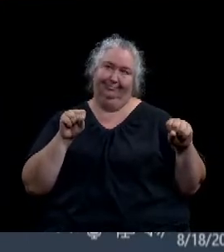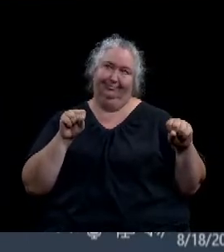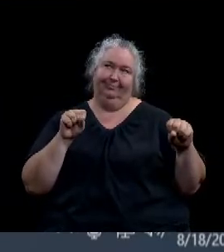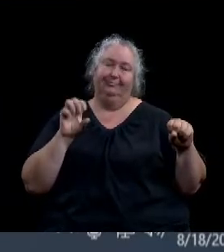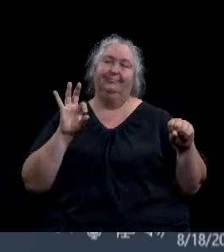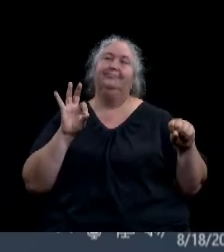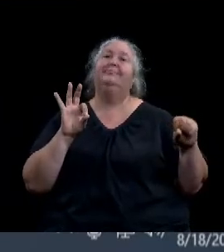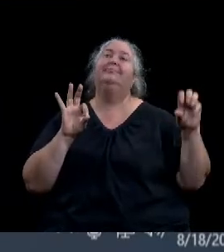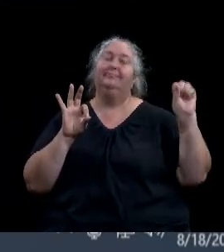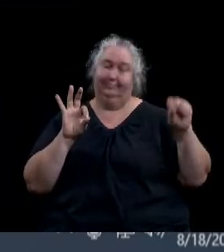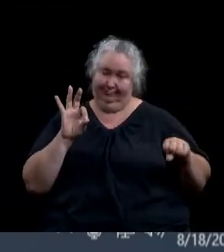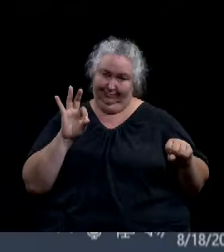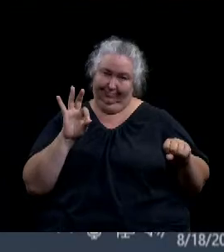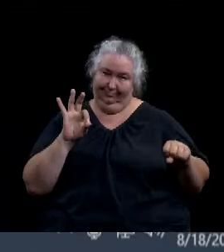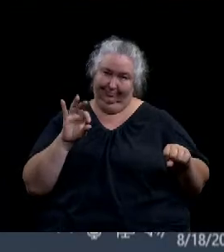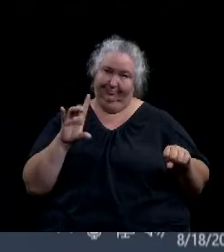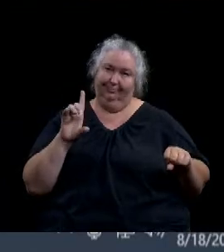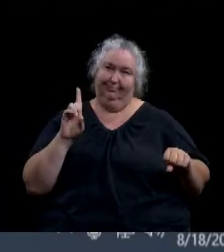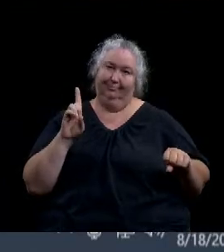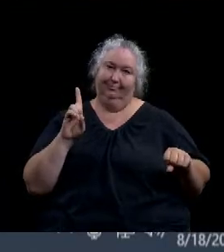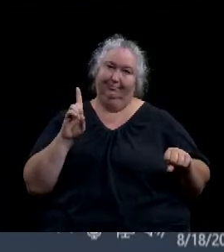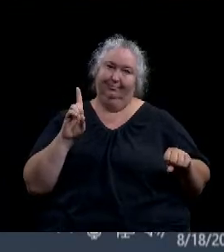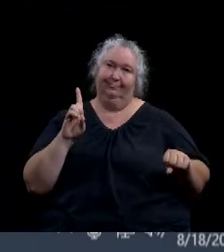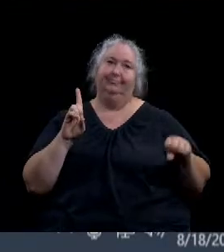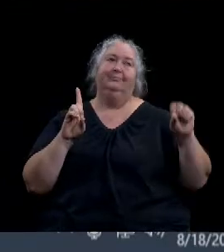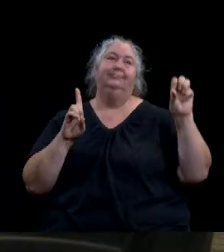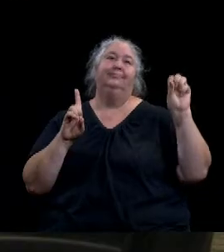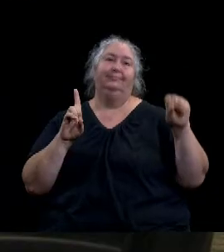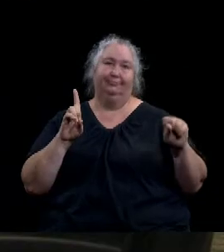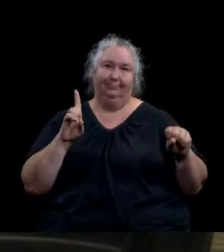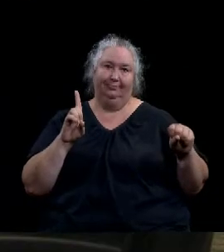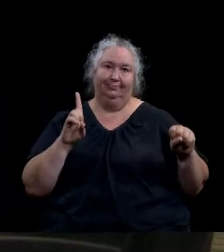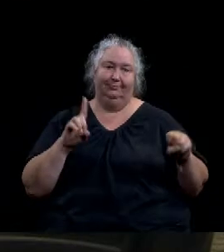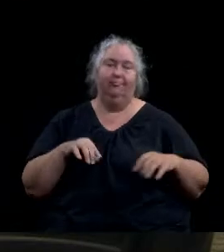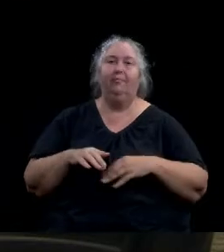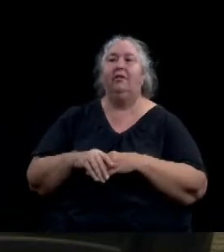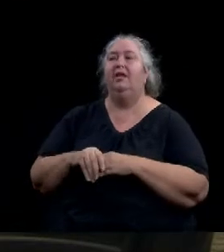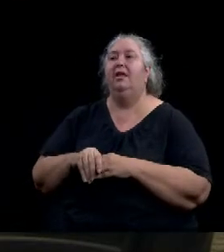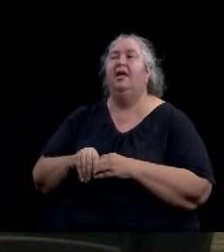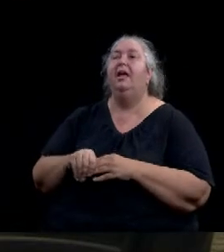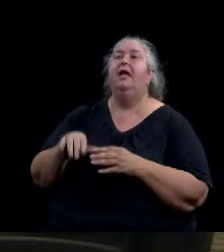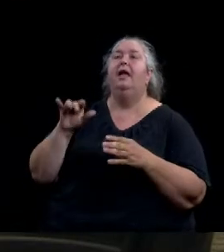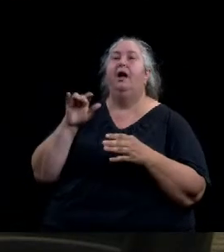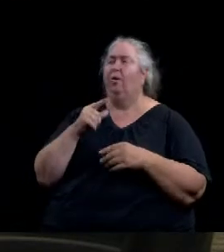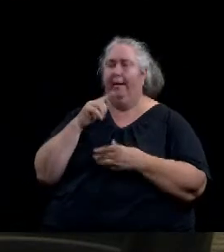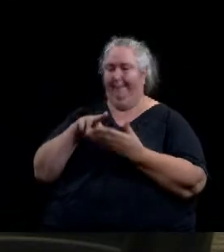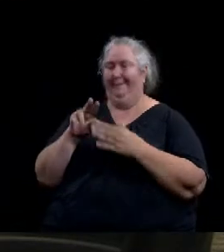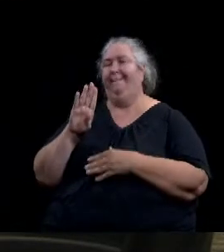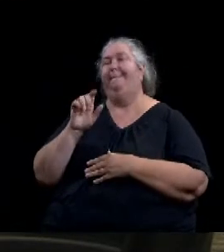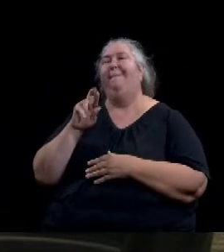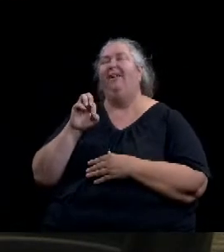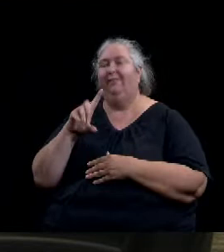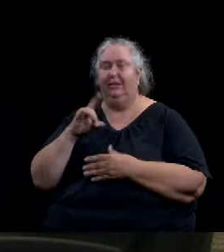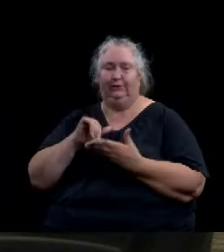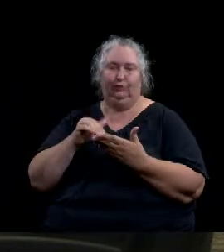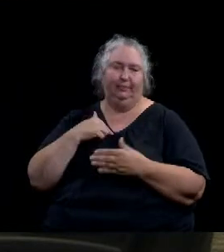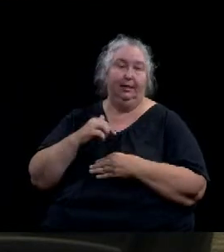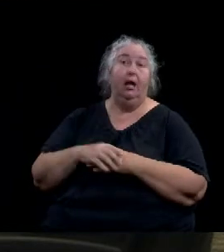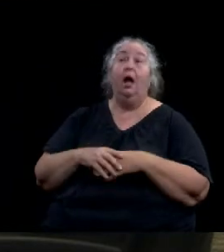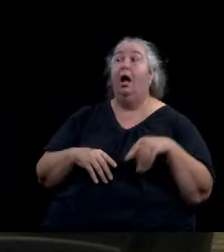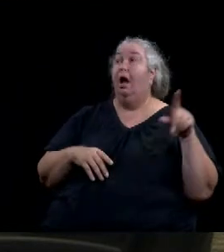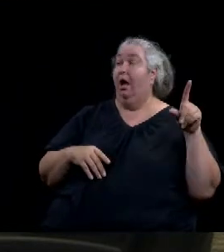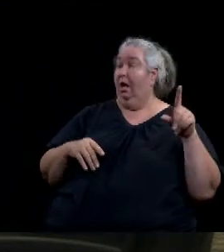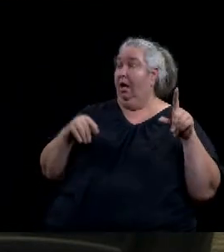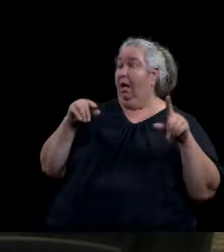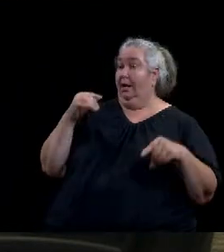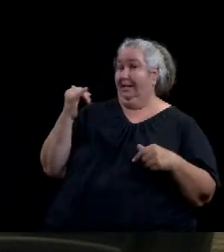Yes. That motion carries. Public hearing 2020-544. Honorable Mayor, members of the council, this is a public hearing to consider a resolution